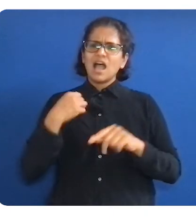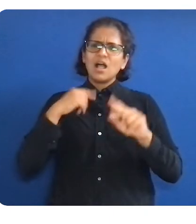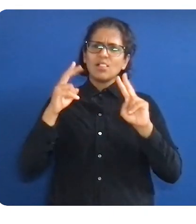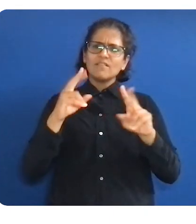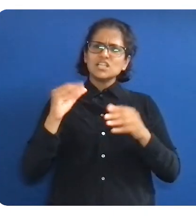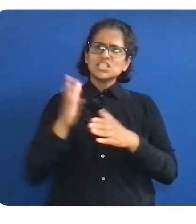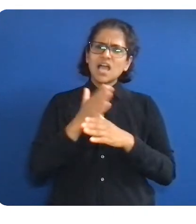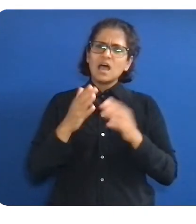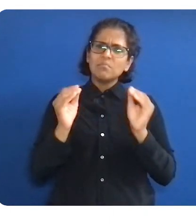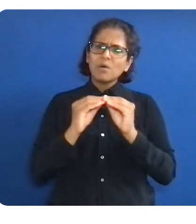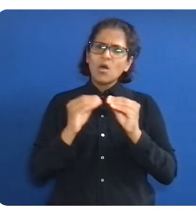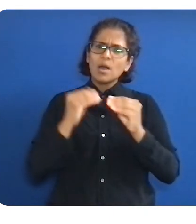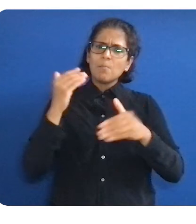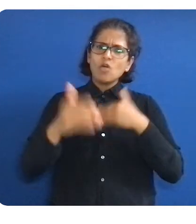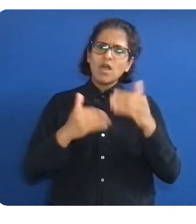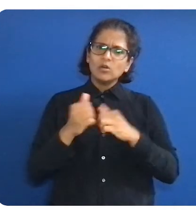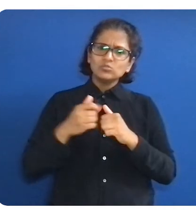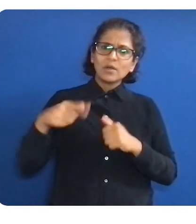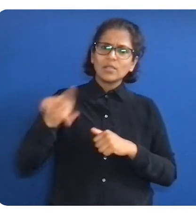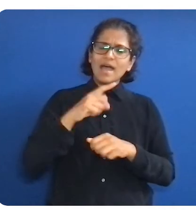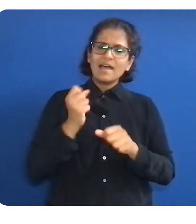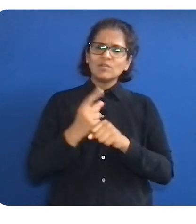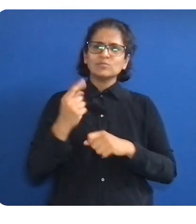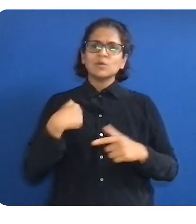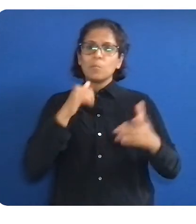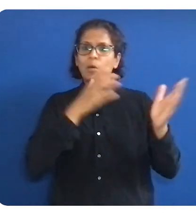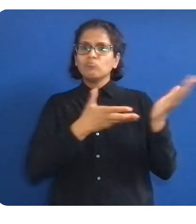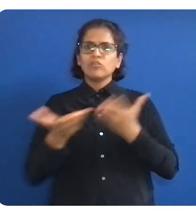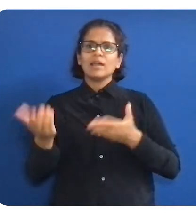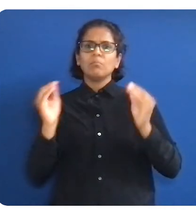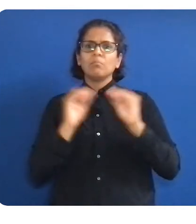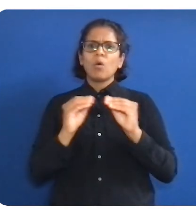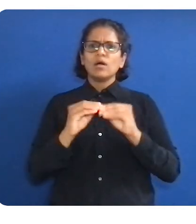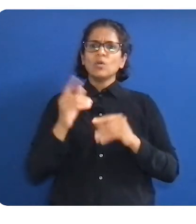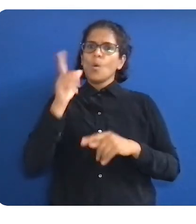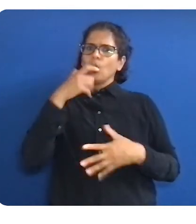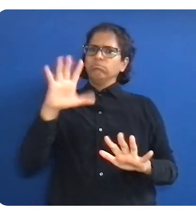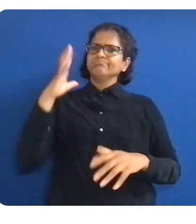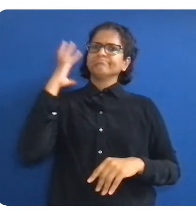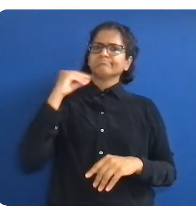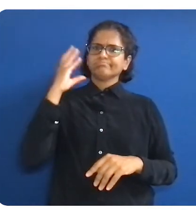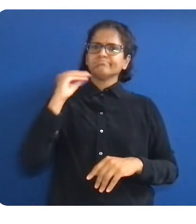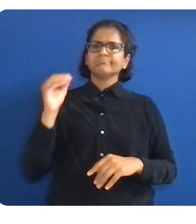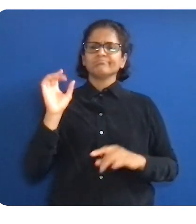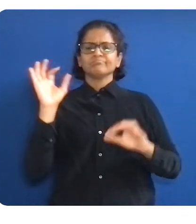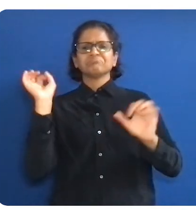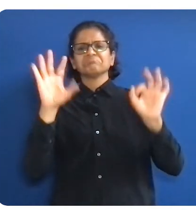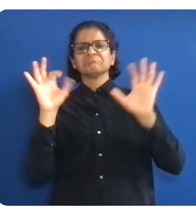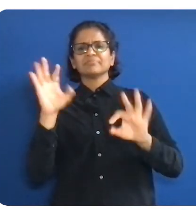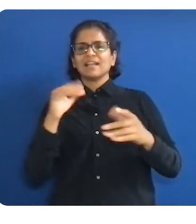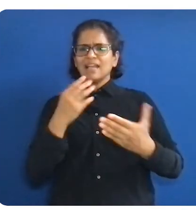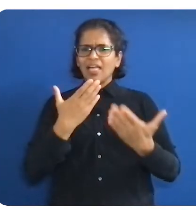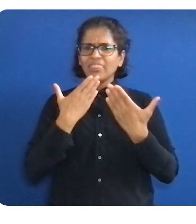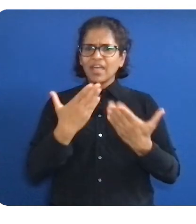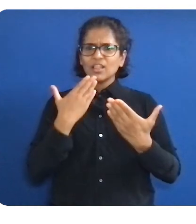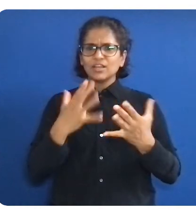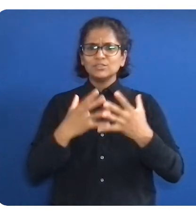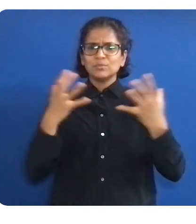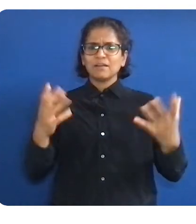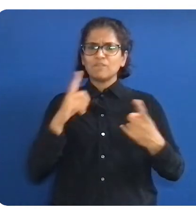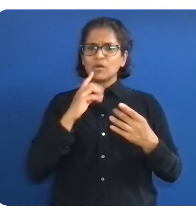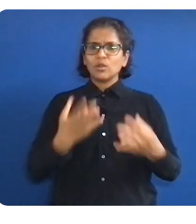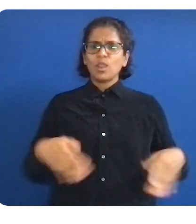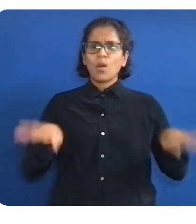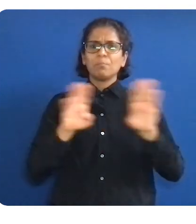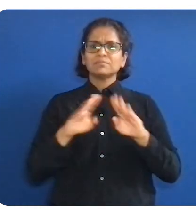all here tomorrow for day two, which kicks off with our developer keynote. Until then, be sure to register at